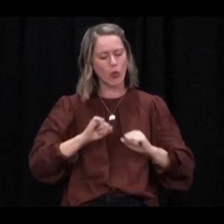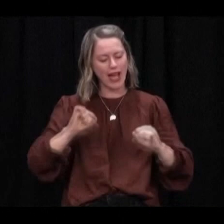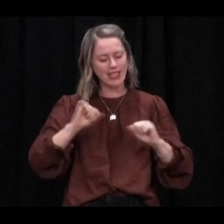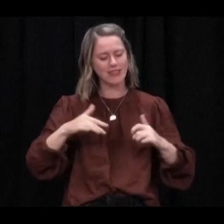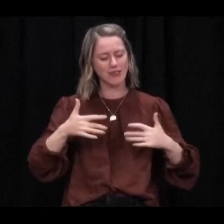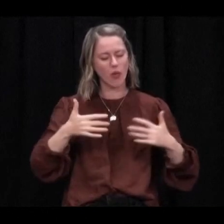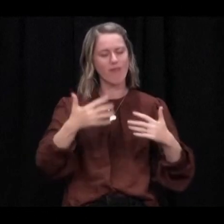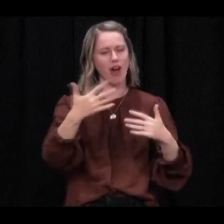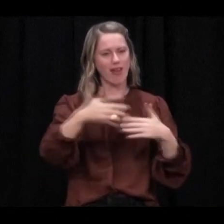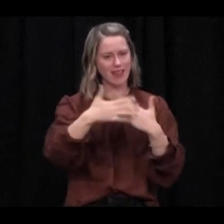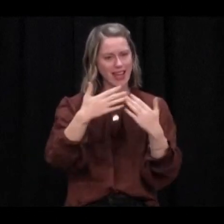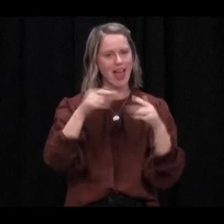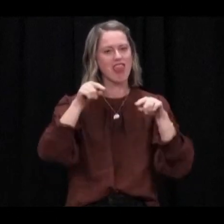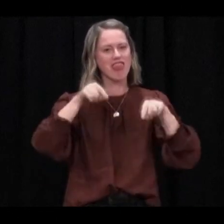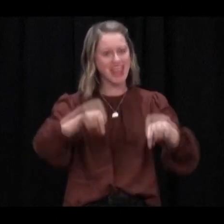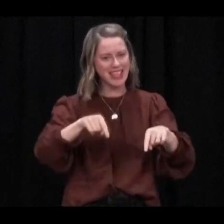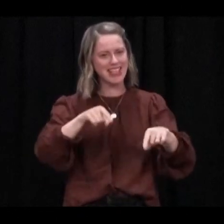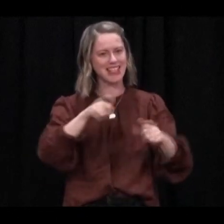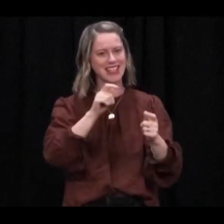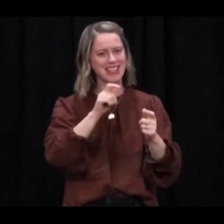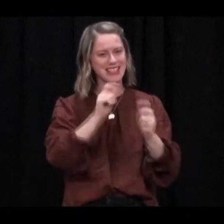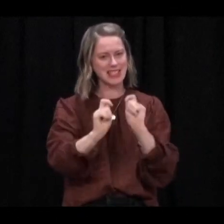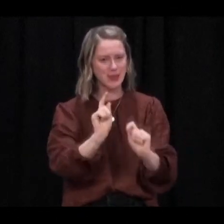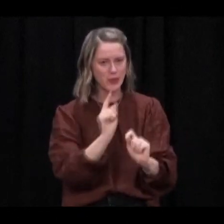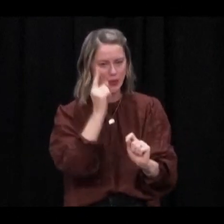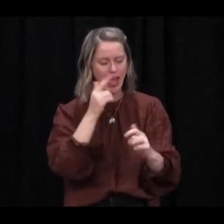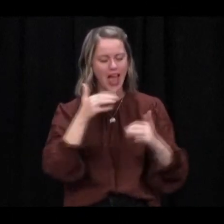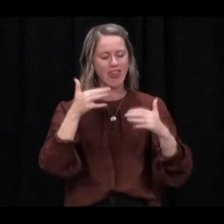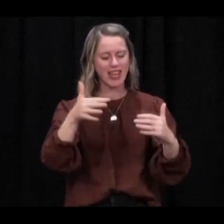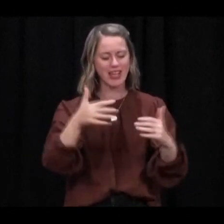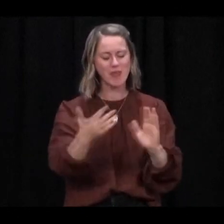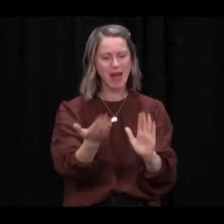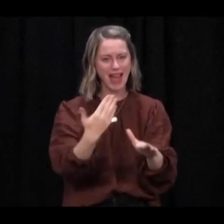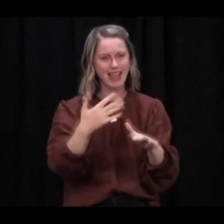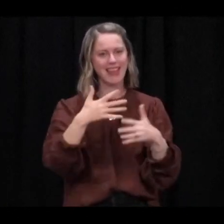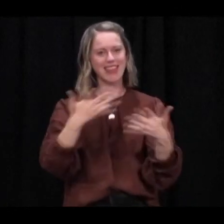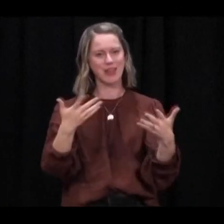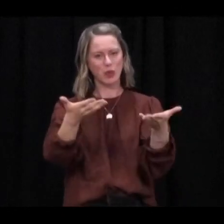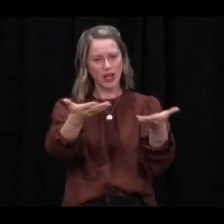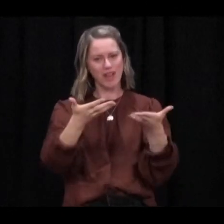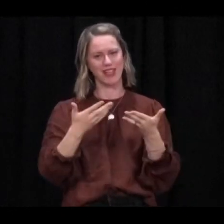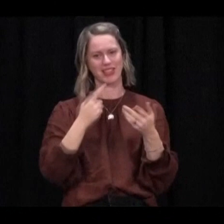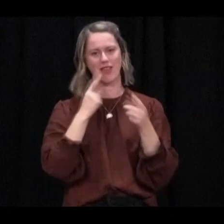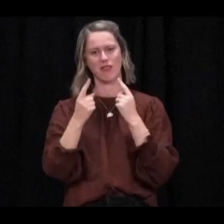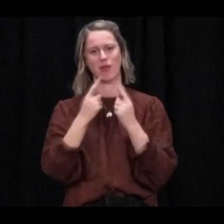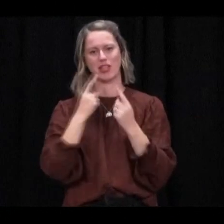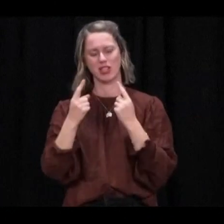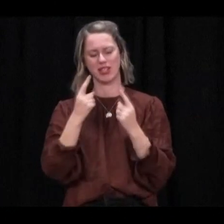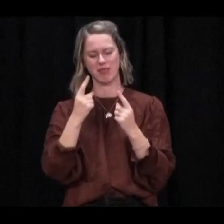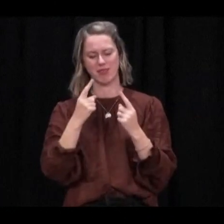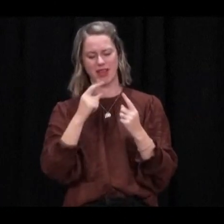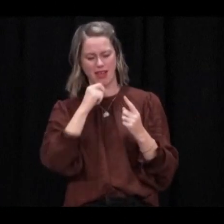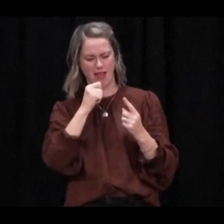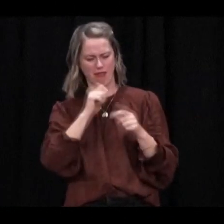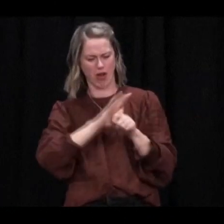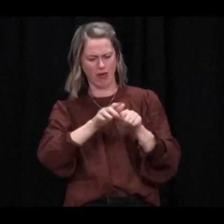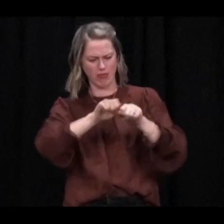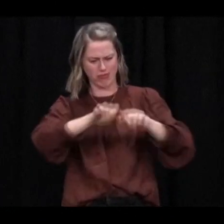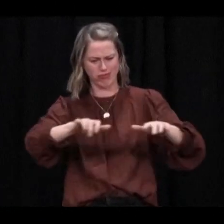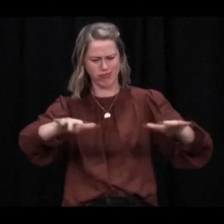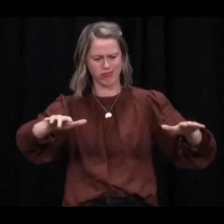on a large number of contacts to be tested and results returned over the coming days, which will help us to determine the reach of this outbreak.